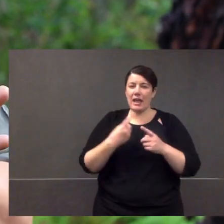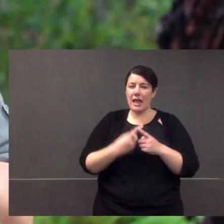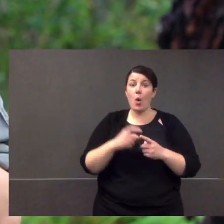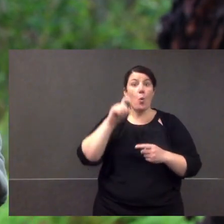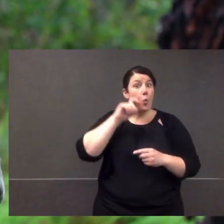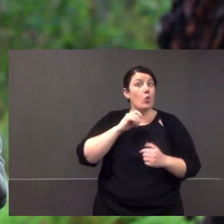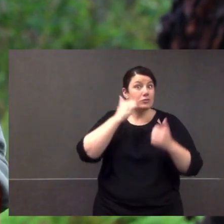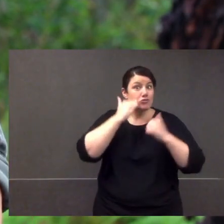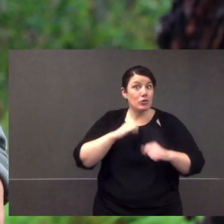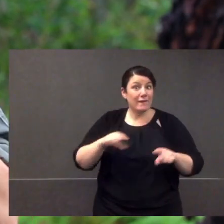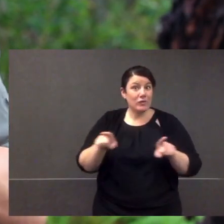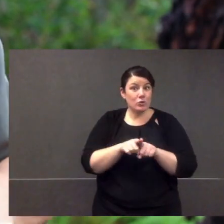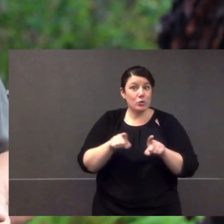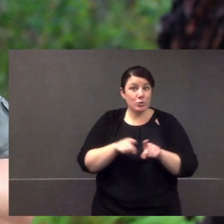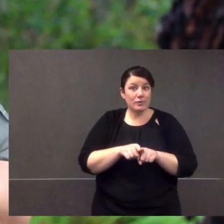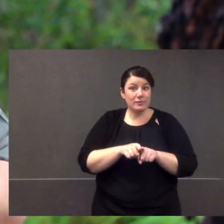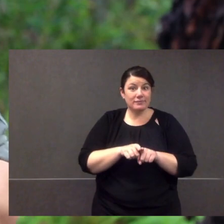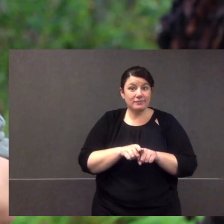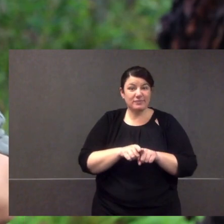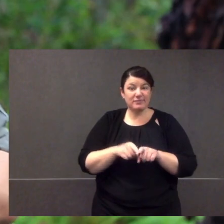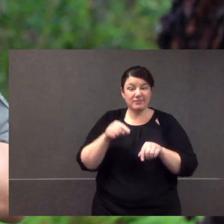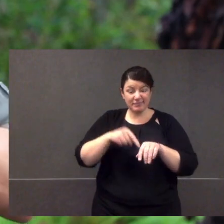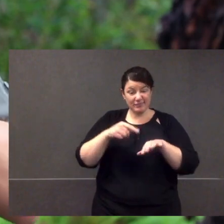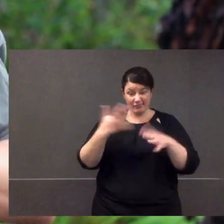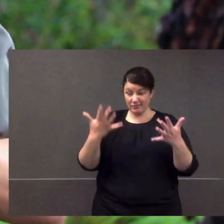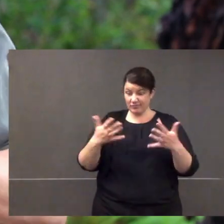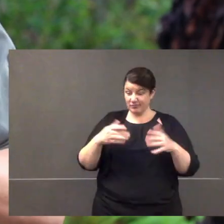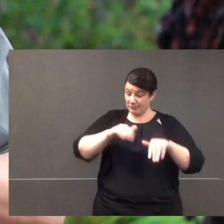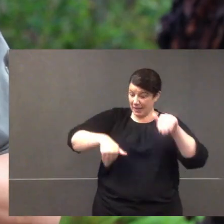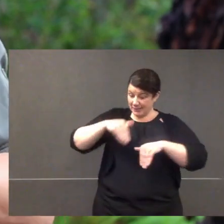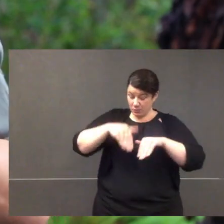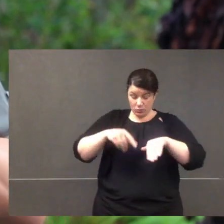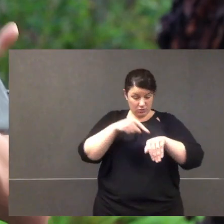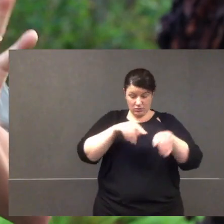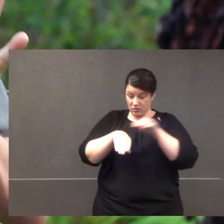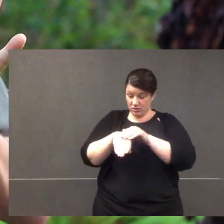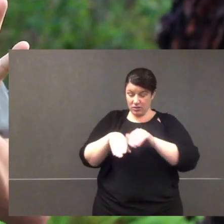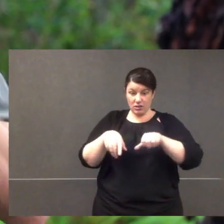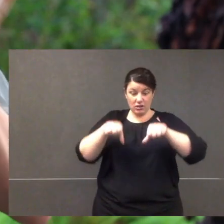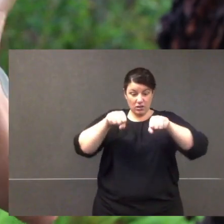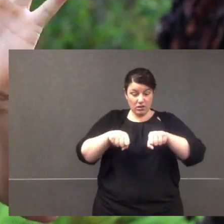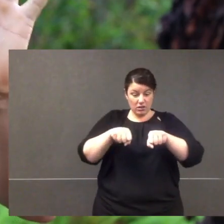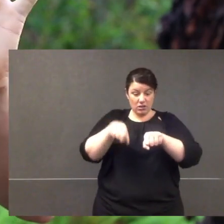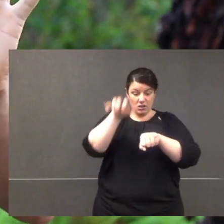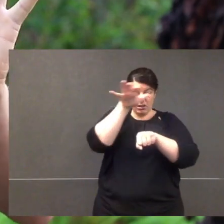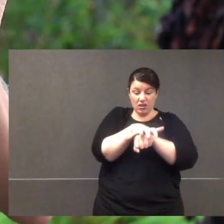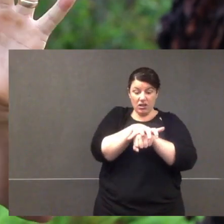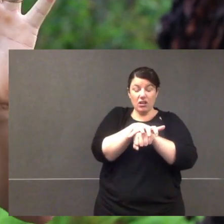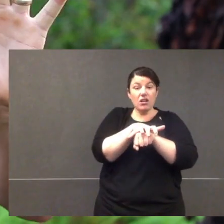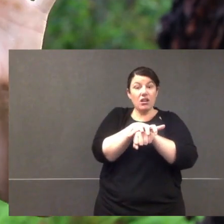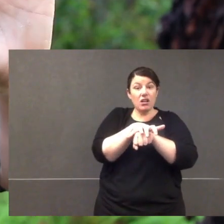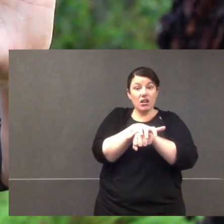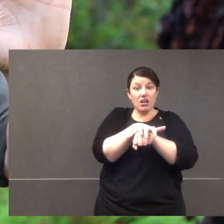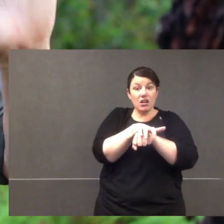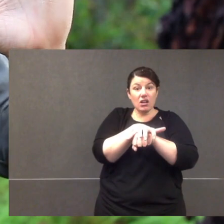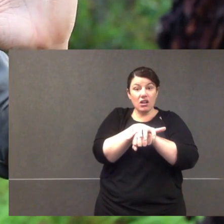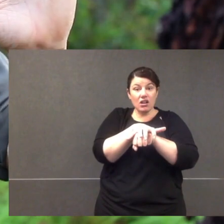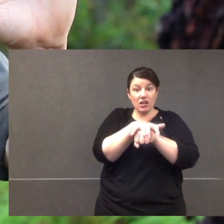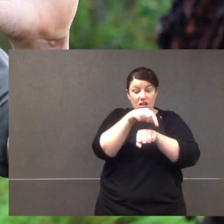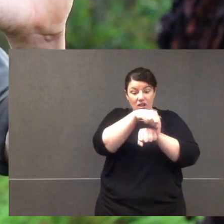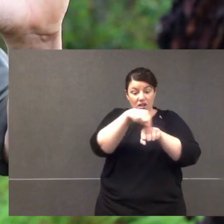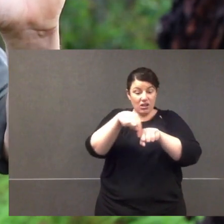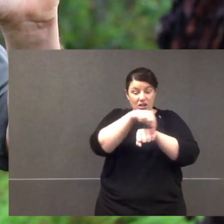velvet, and it's waterproof and incredibly soft. And when you come down to the hands, they're incredible, because the